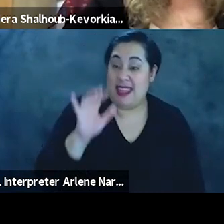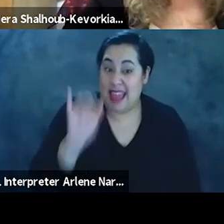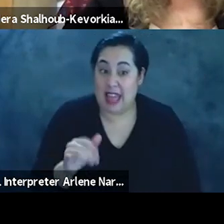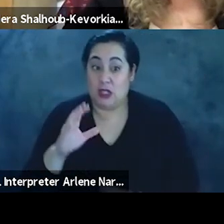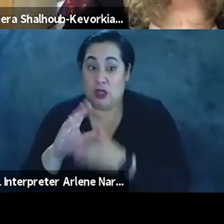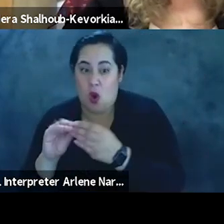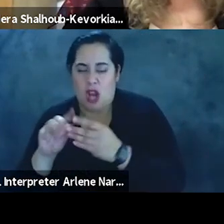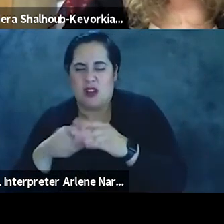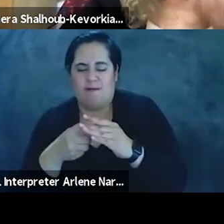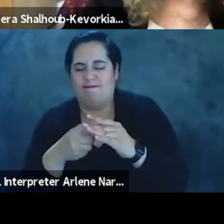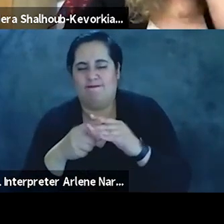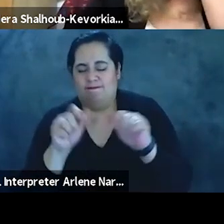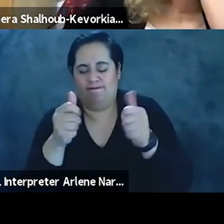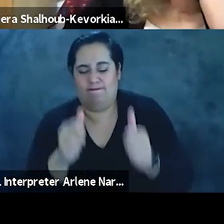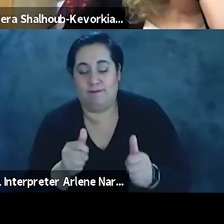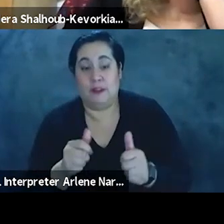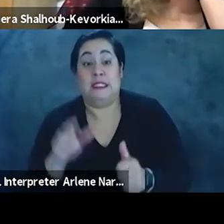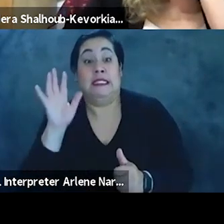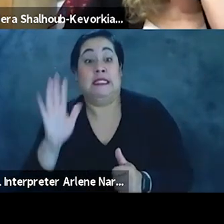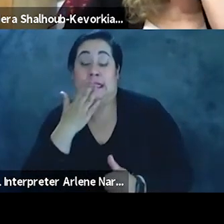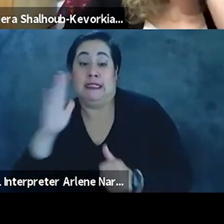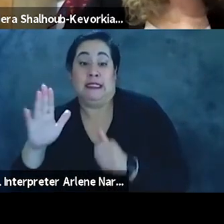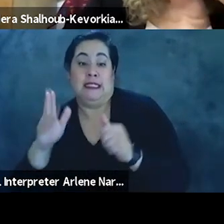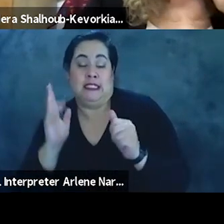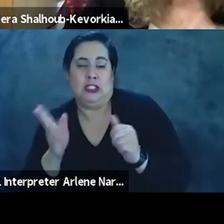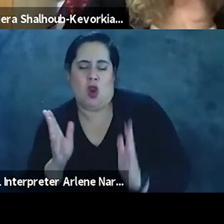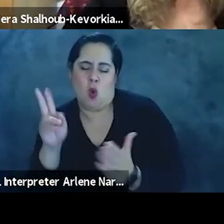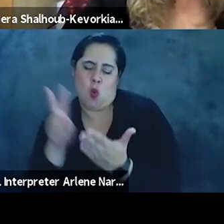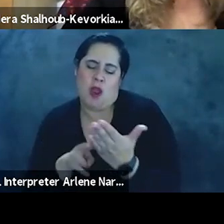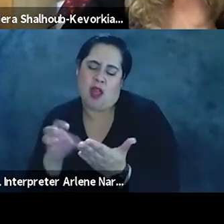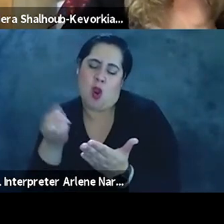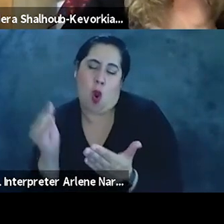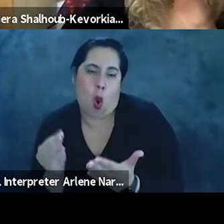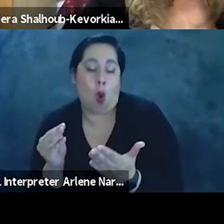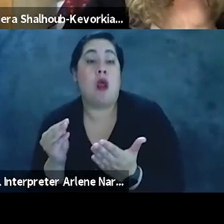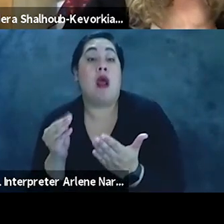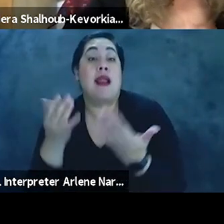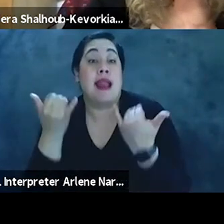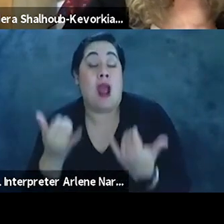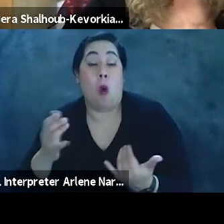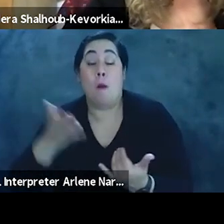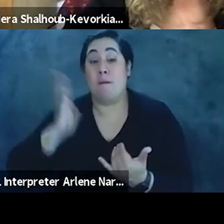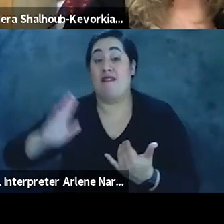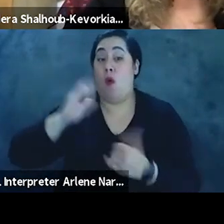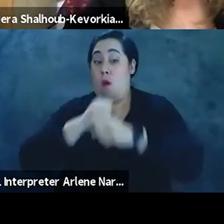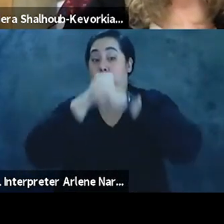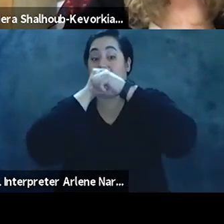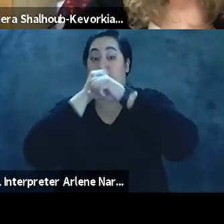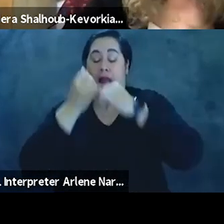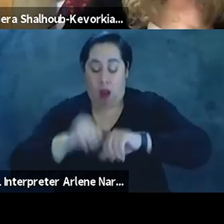fray. Israeli historians read their own history, read their own now declassified state archives, and they documented,